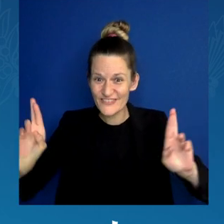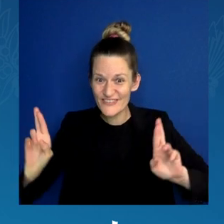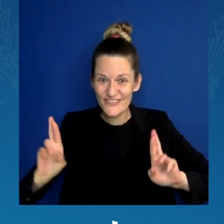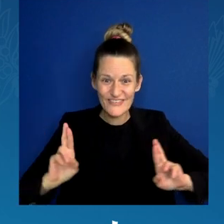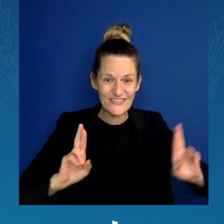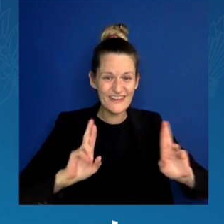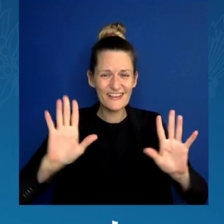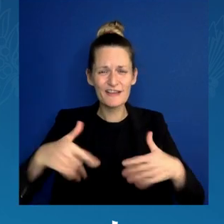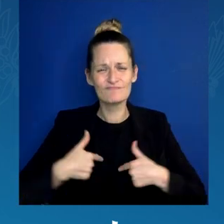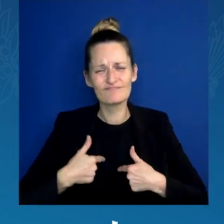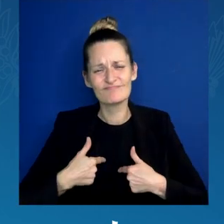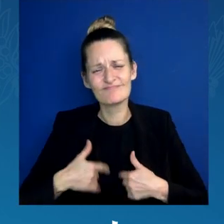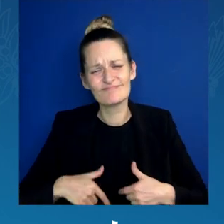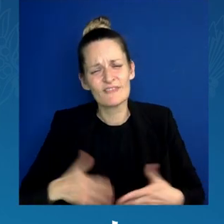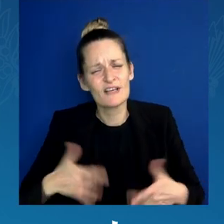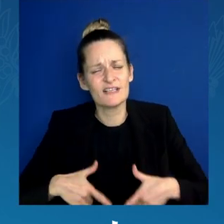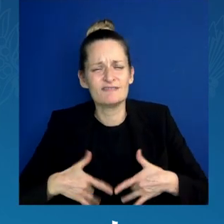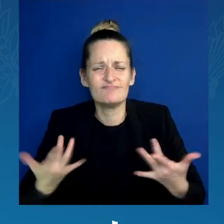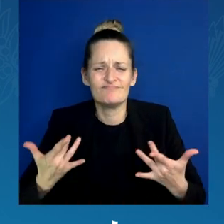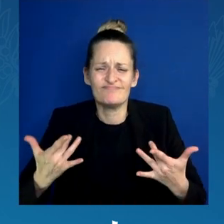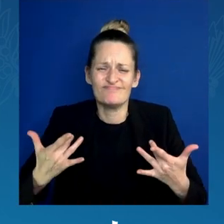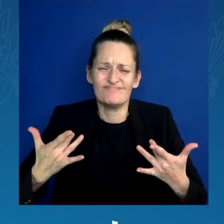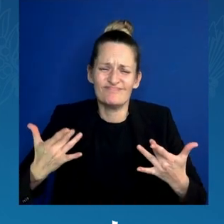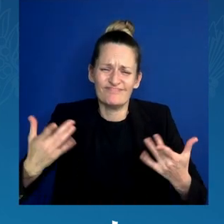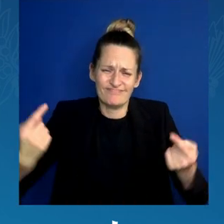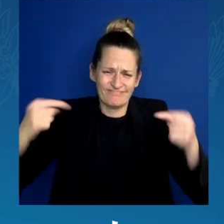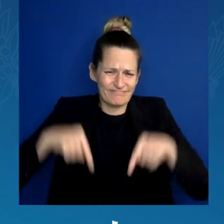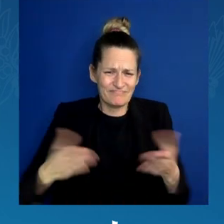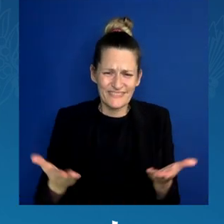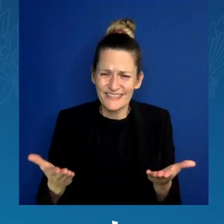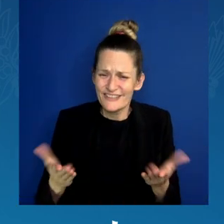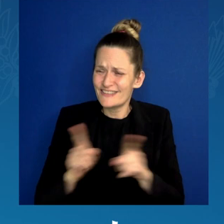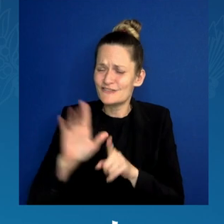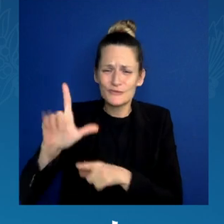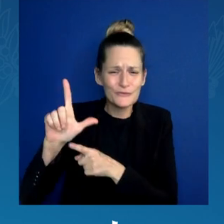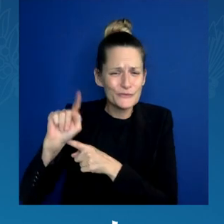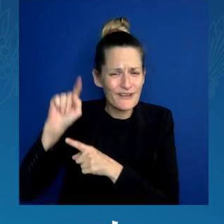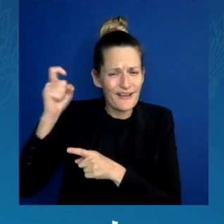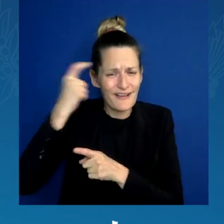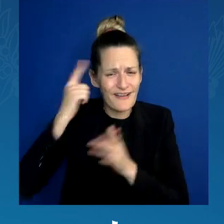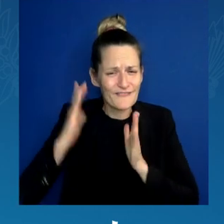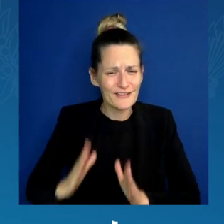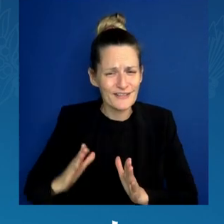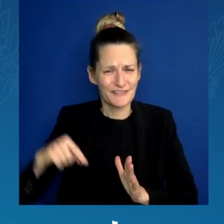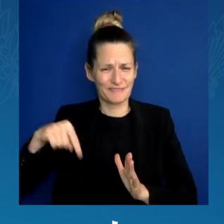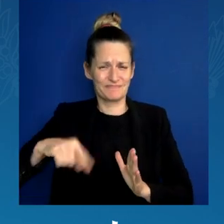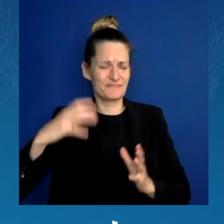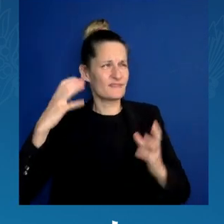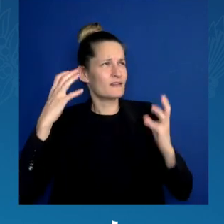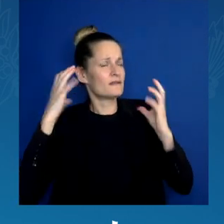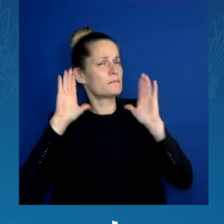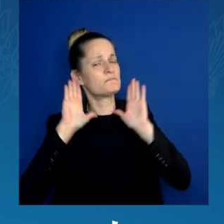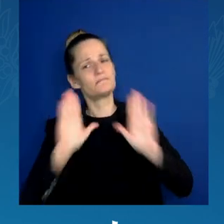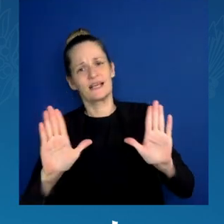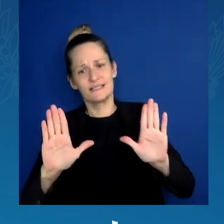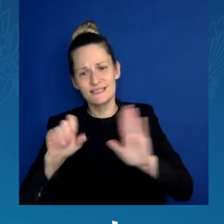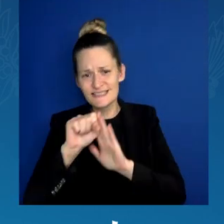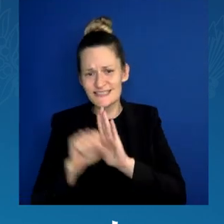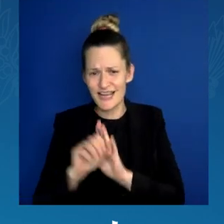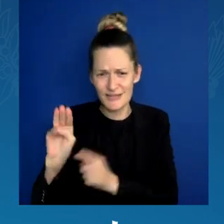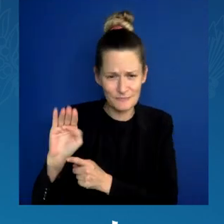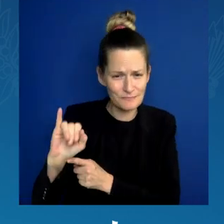Lieutenant Governor of the great state of Michigan. I'm so proud to be here with you. Now we at Southfield A&T, go Warriors.